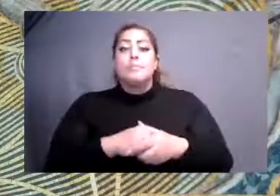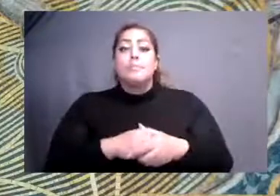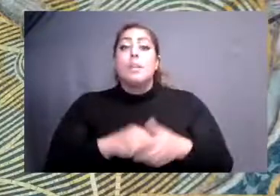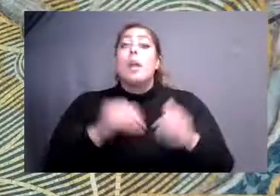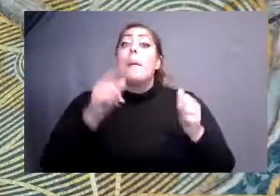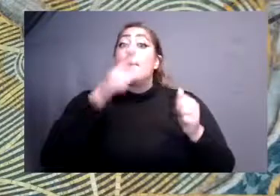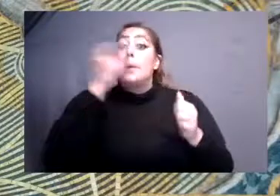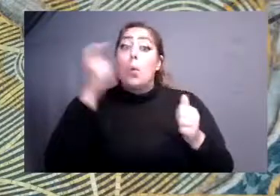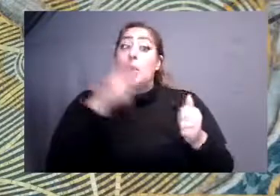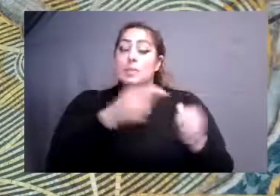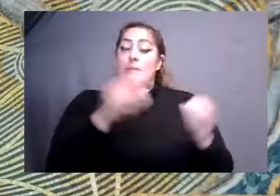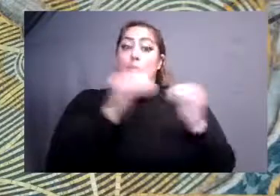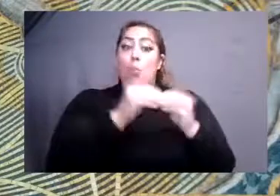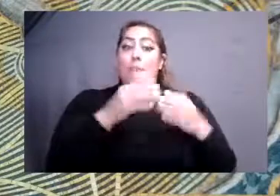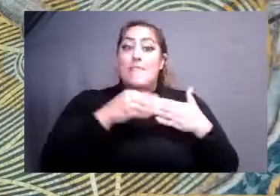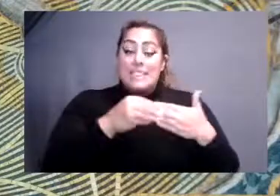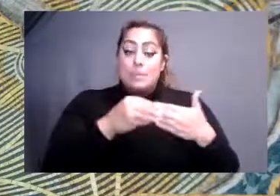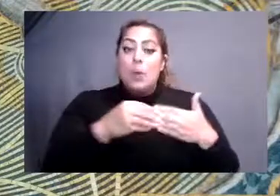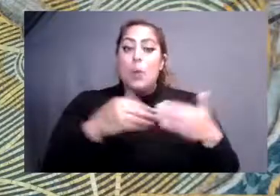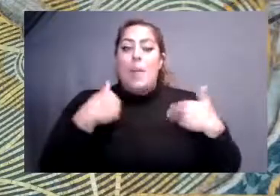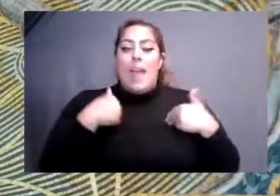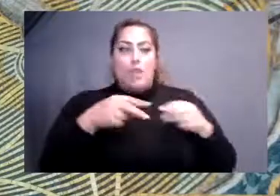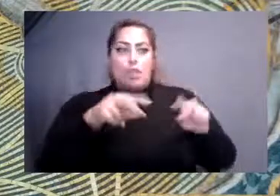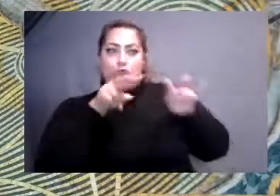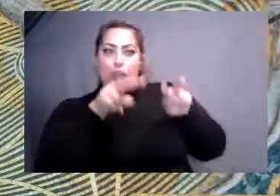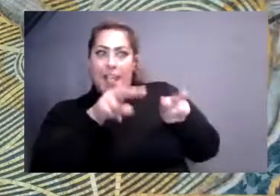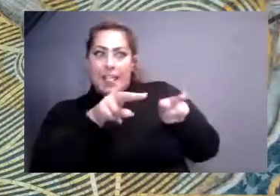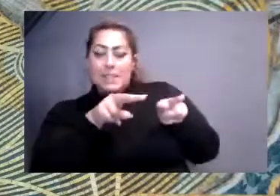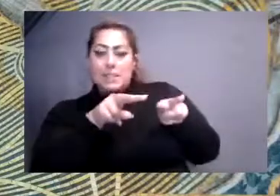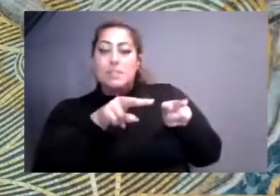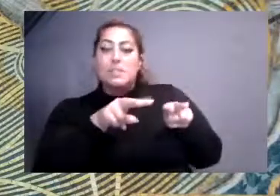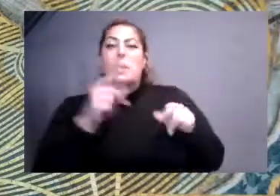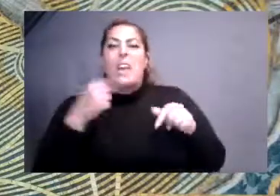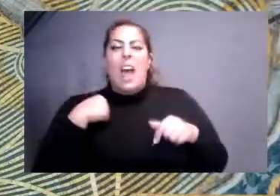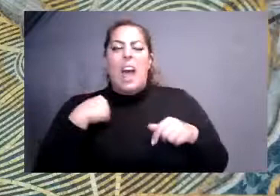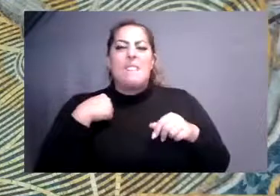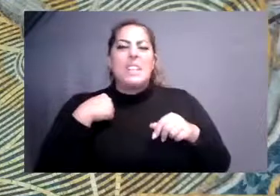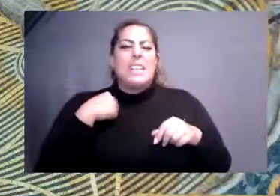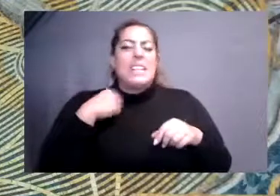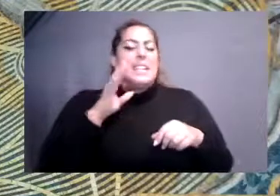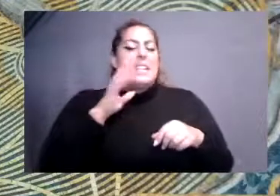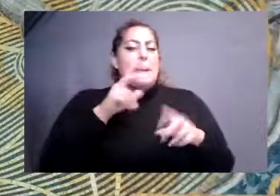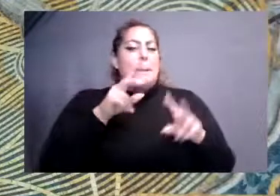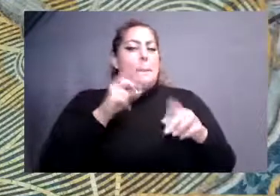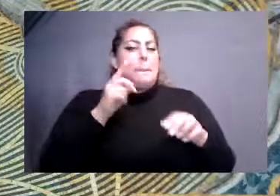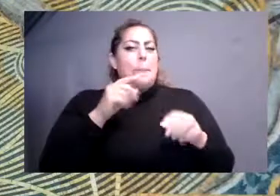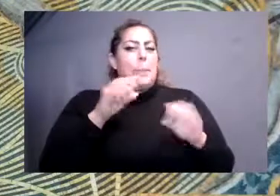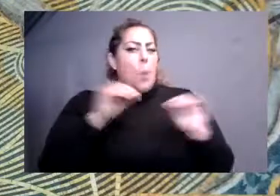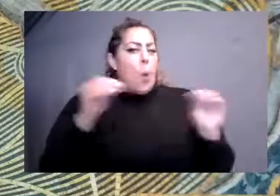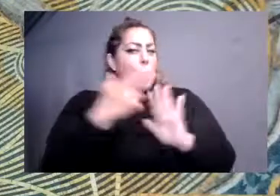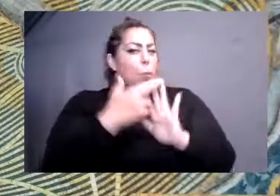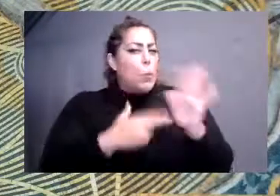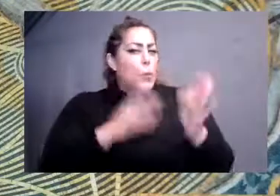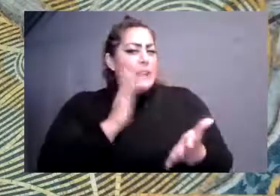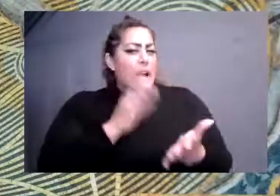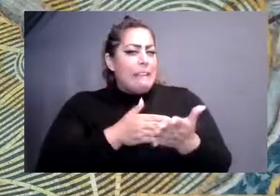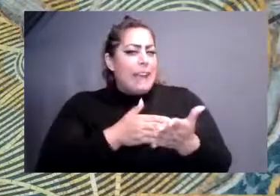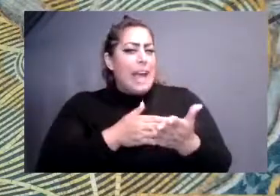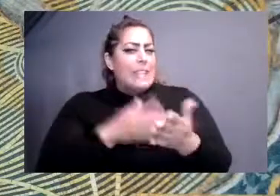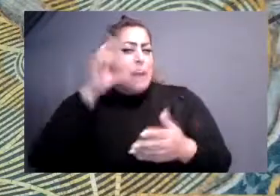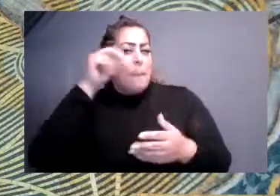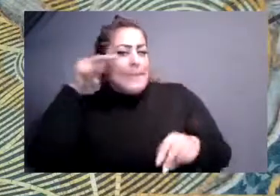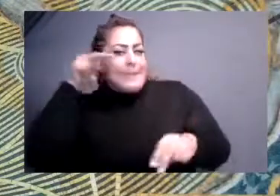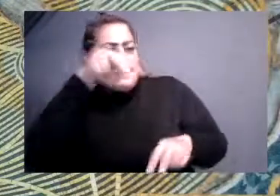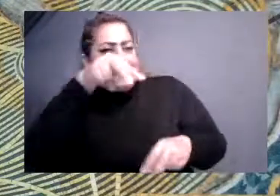come things like surveillance and invasions of privacy that we really don't have a rule book for. And so I've